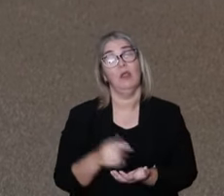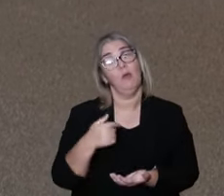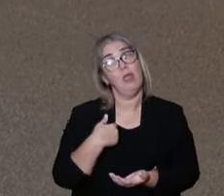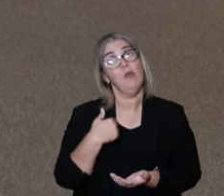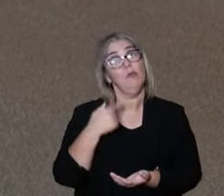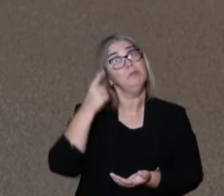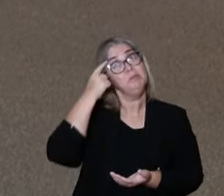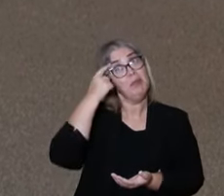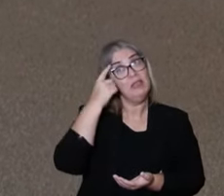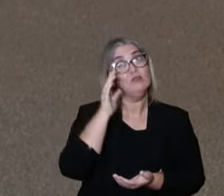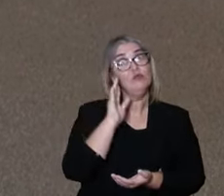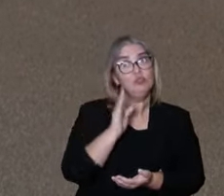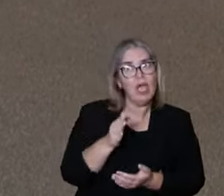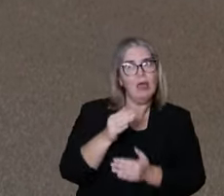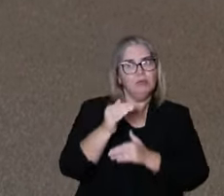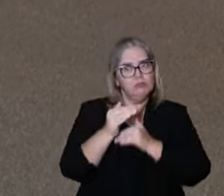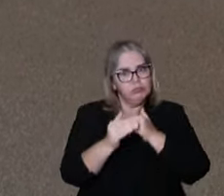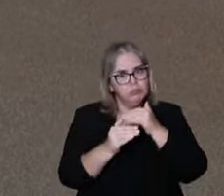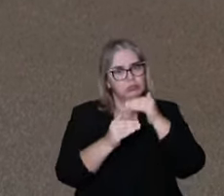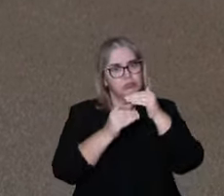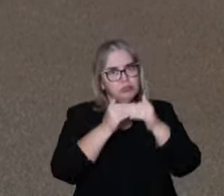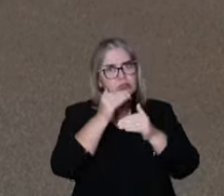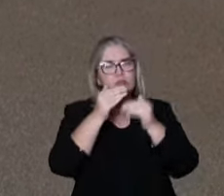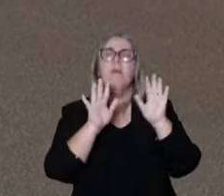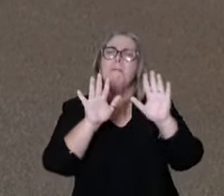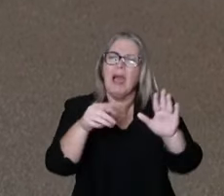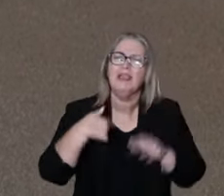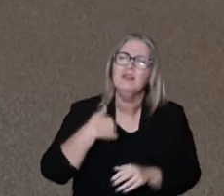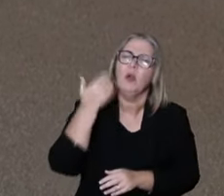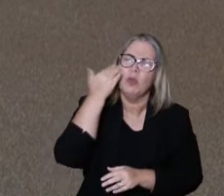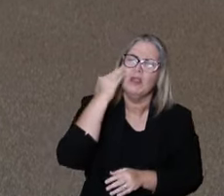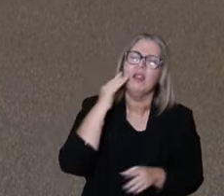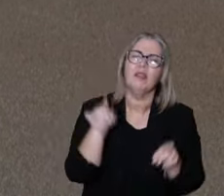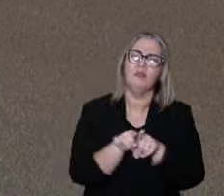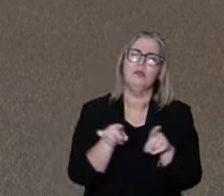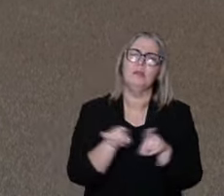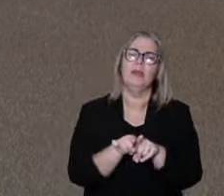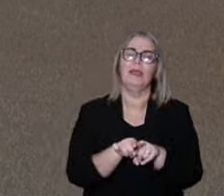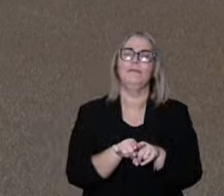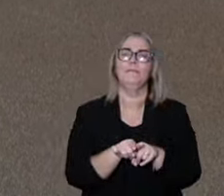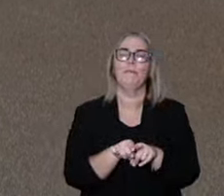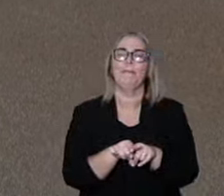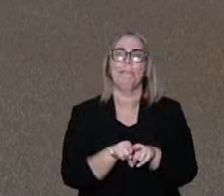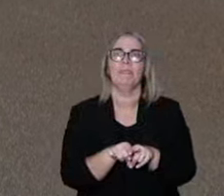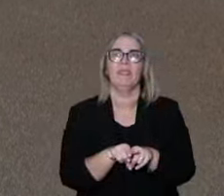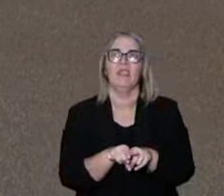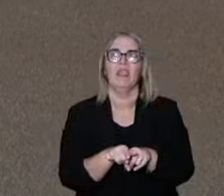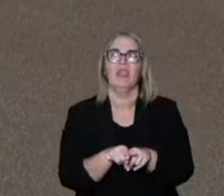So this is an advance. And I understand that